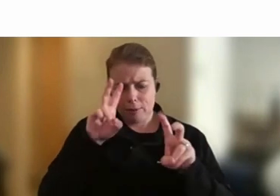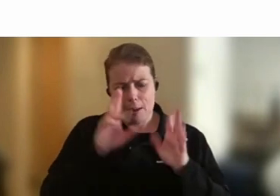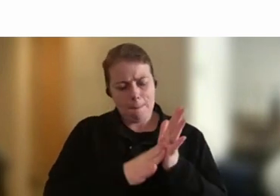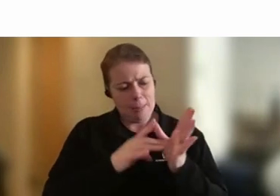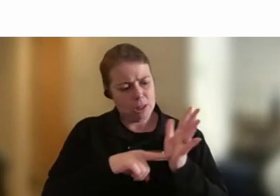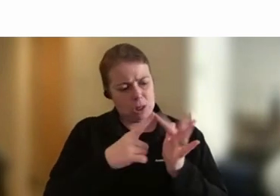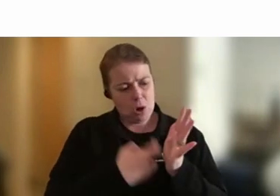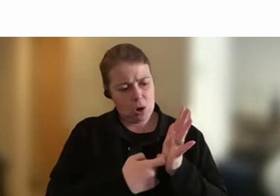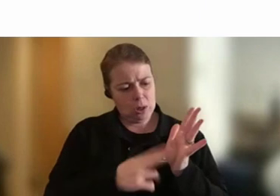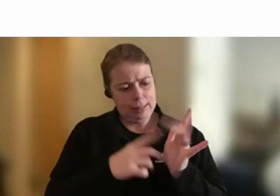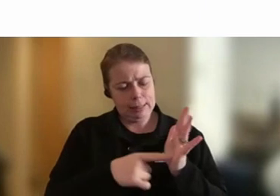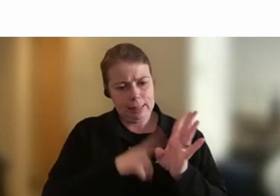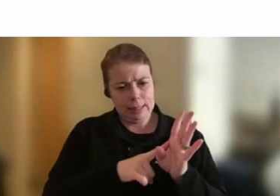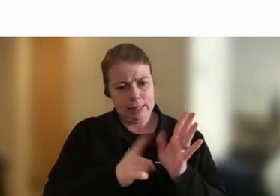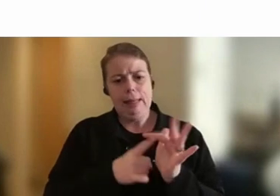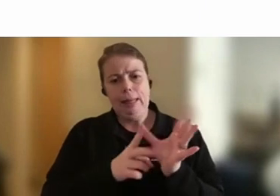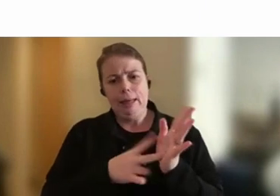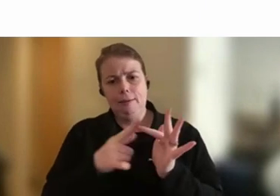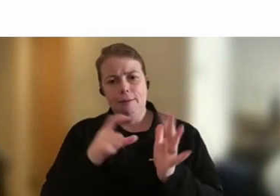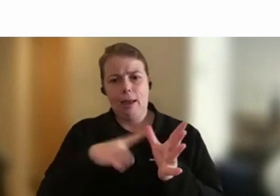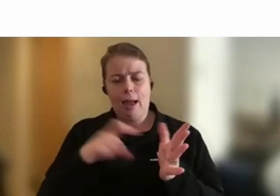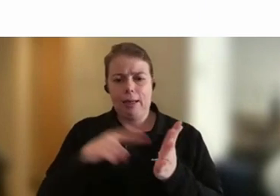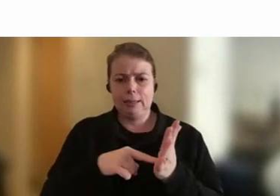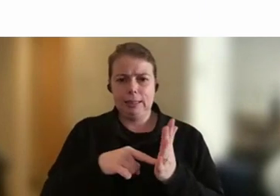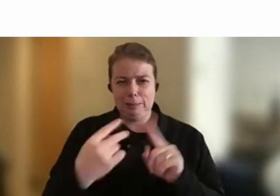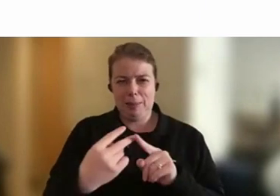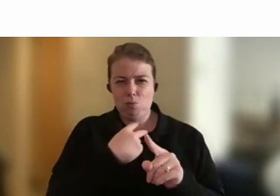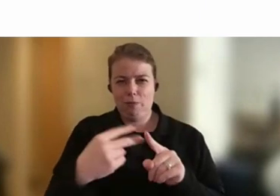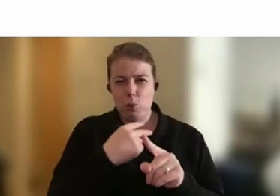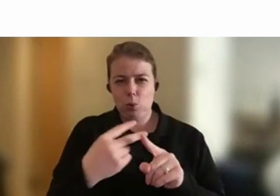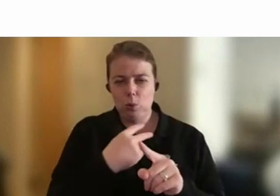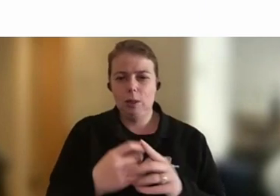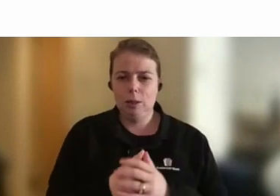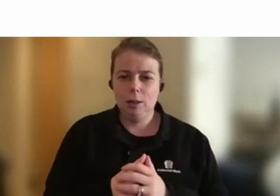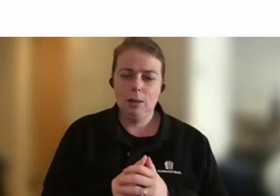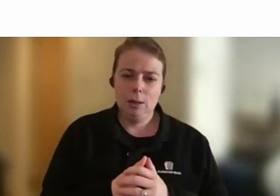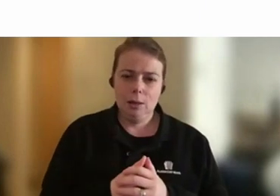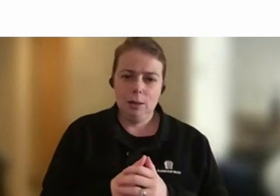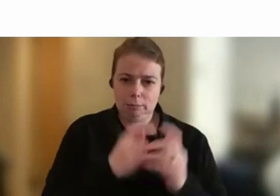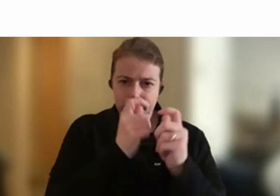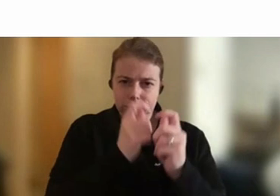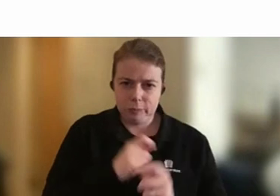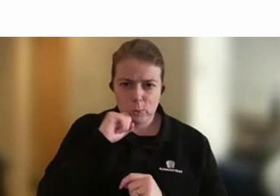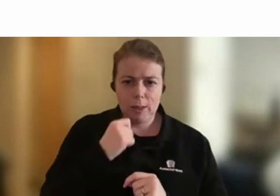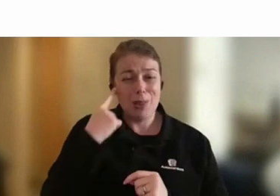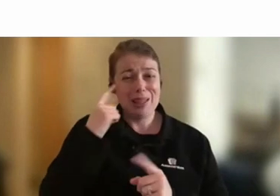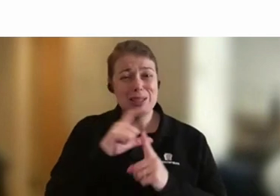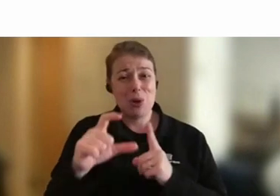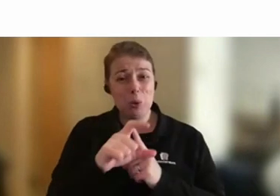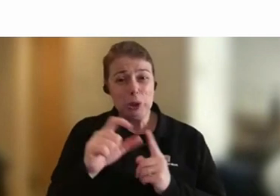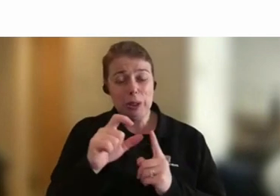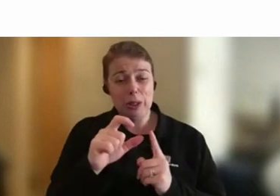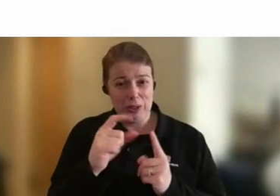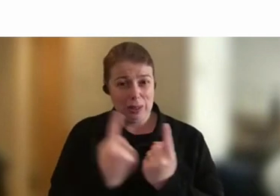is being reviewed and it's going to be reformed. And so, you know, I think that there's a culture piece here as well about making sure we're having,